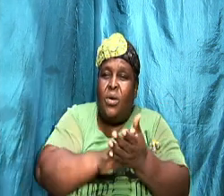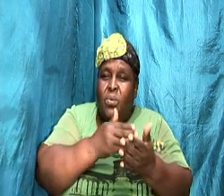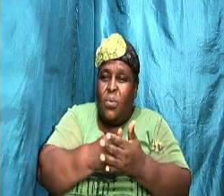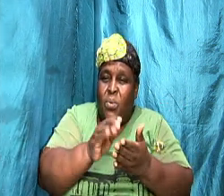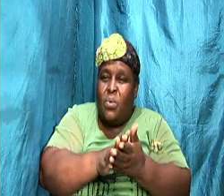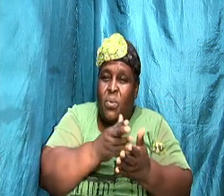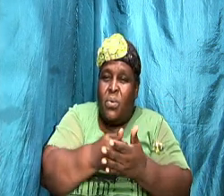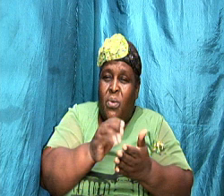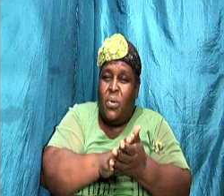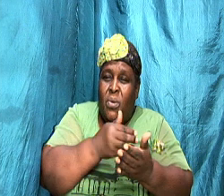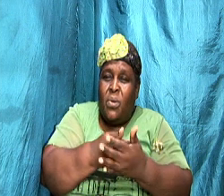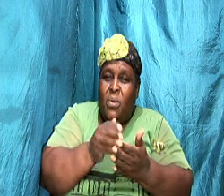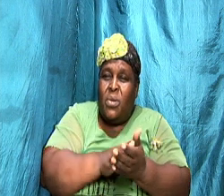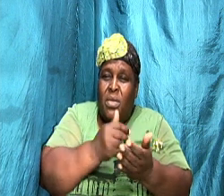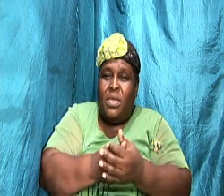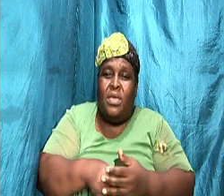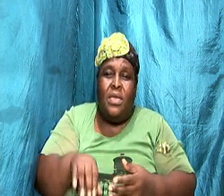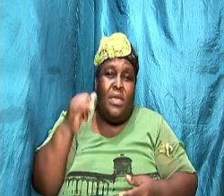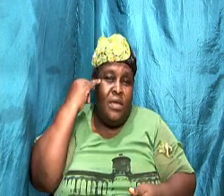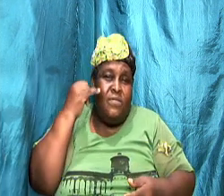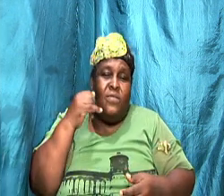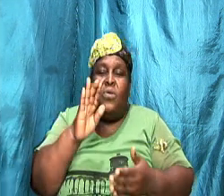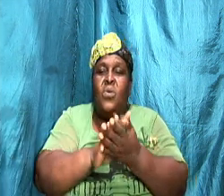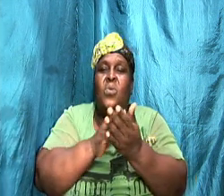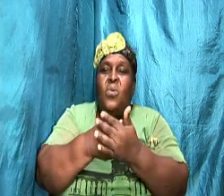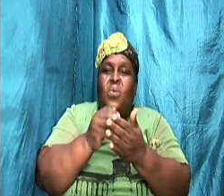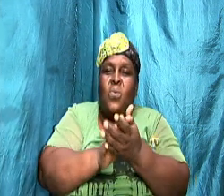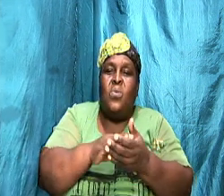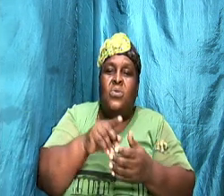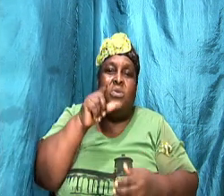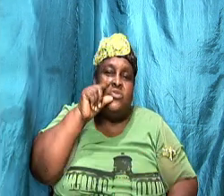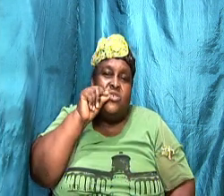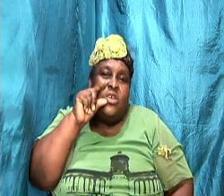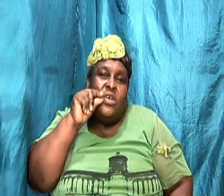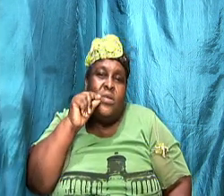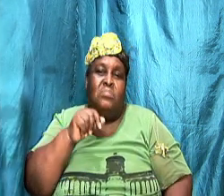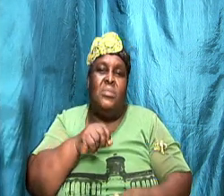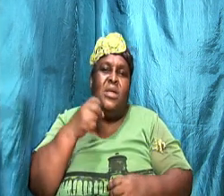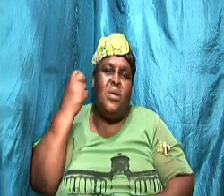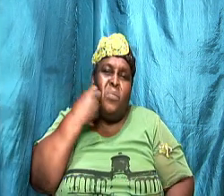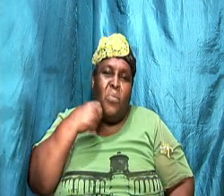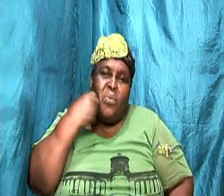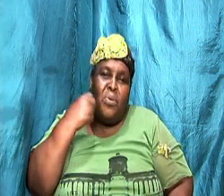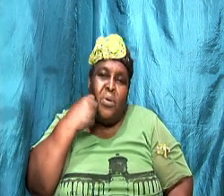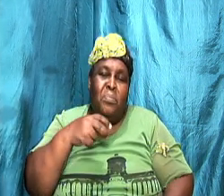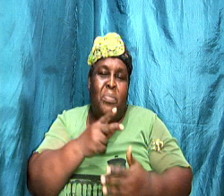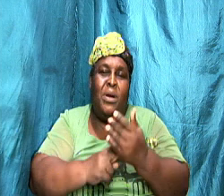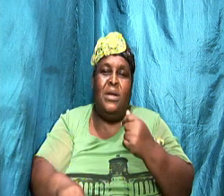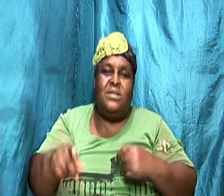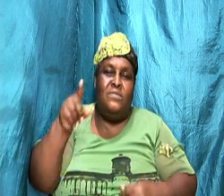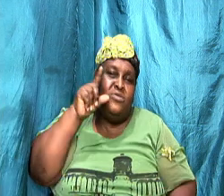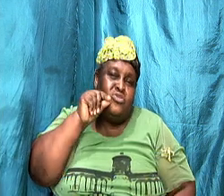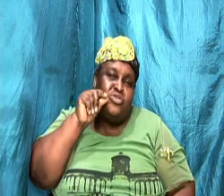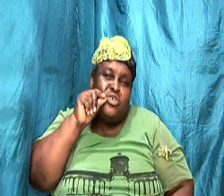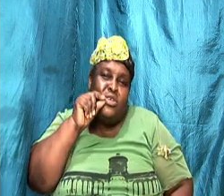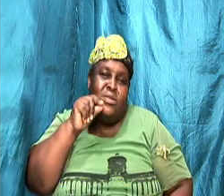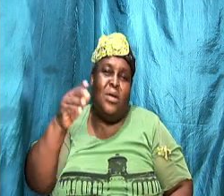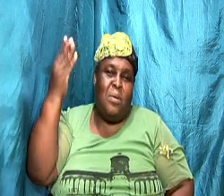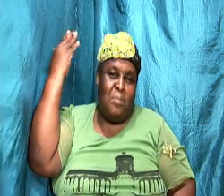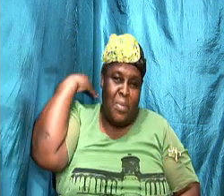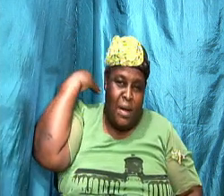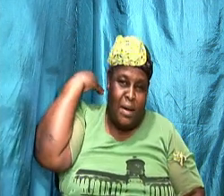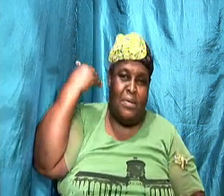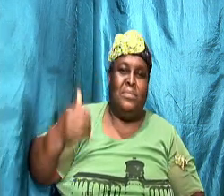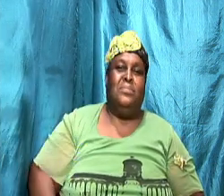yes and if you go and cook some chicken I like the bony part of the chicken so when we go buy some of the chicken back